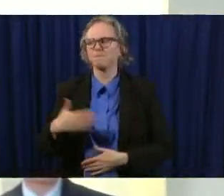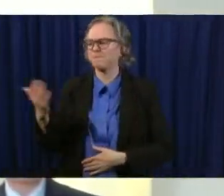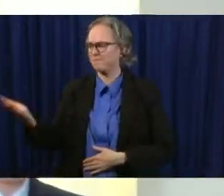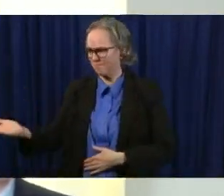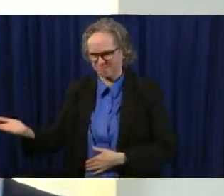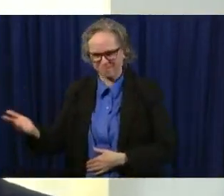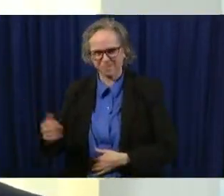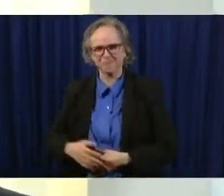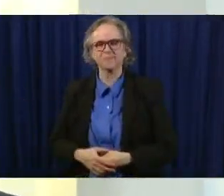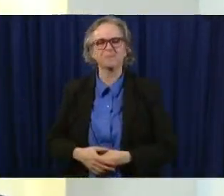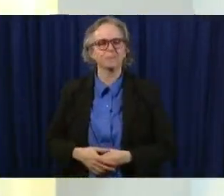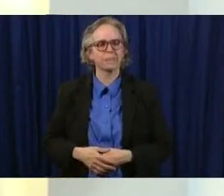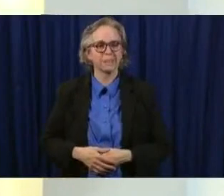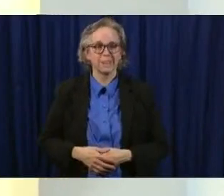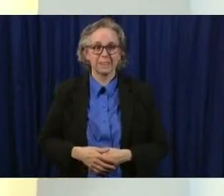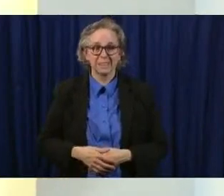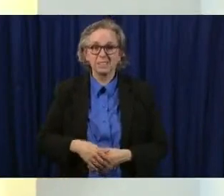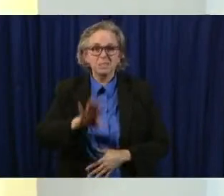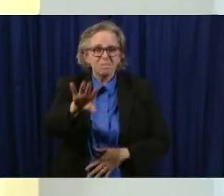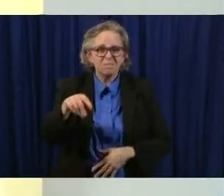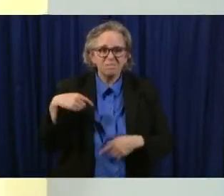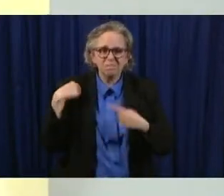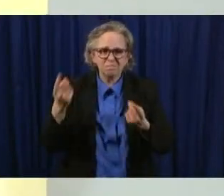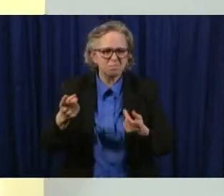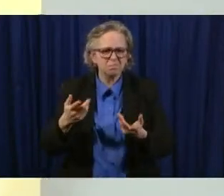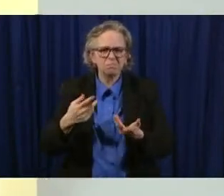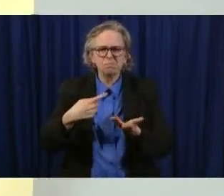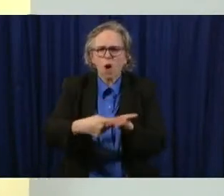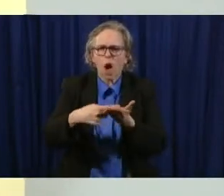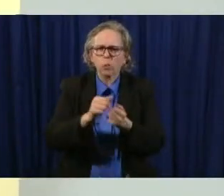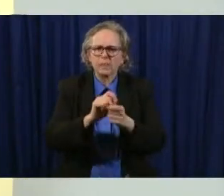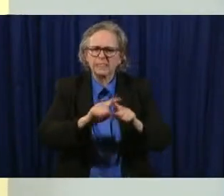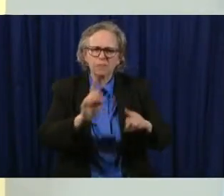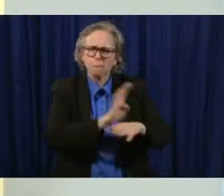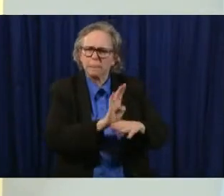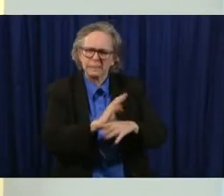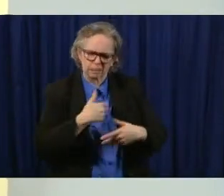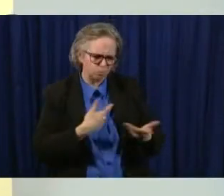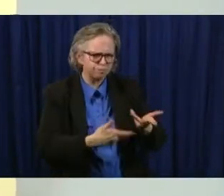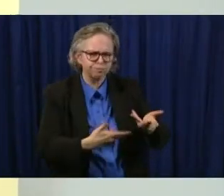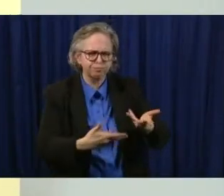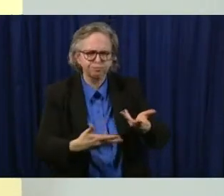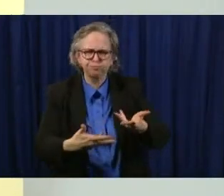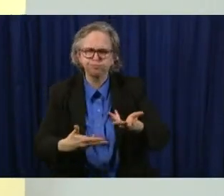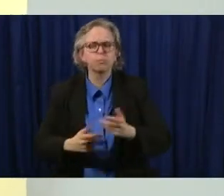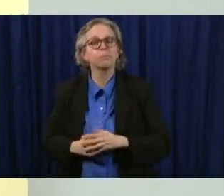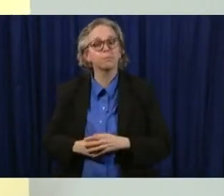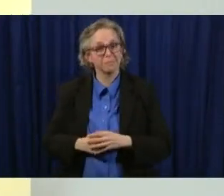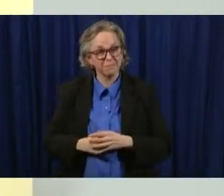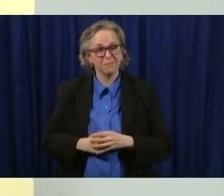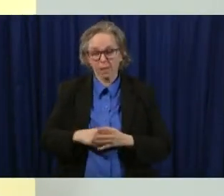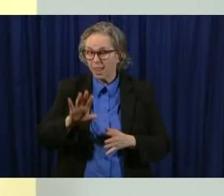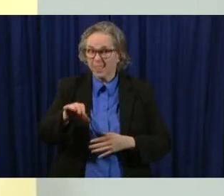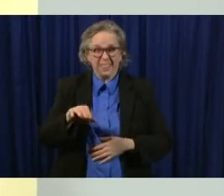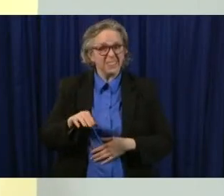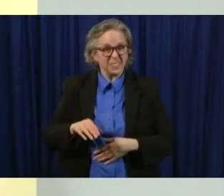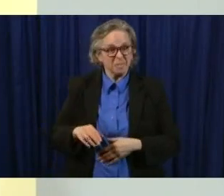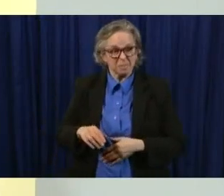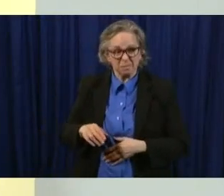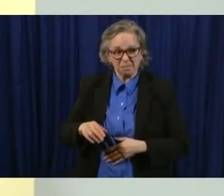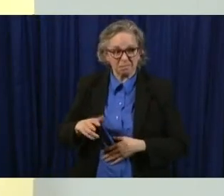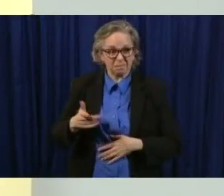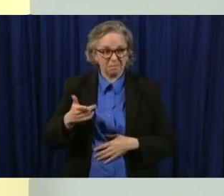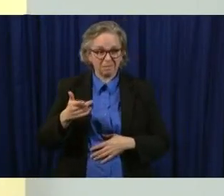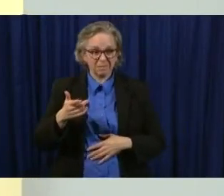with the businesses that i've talked with uh and what the governor said and understand this just because it's not mandated does